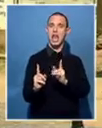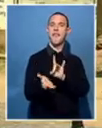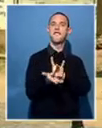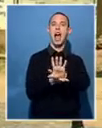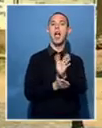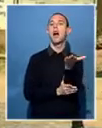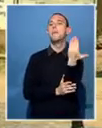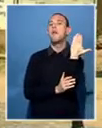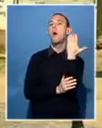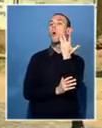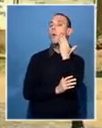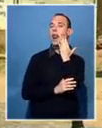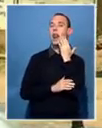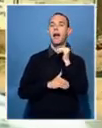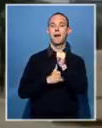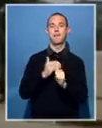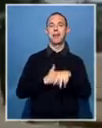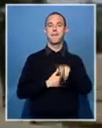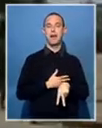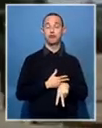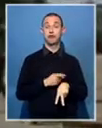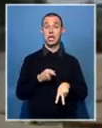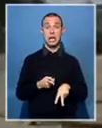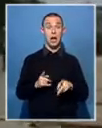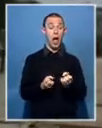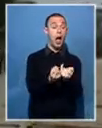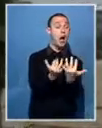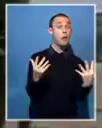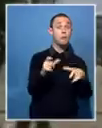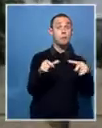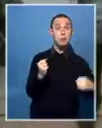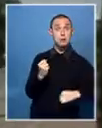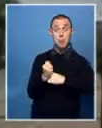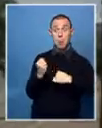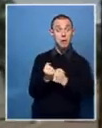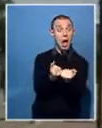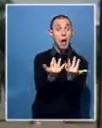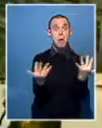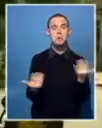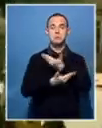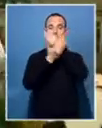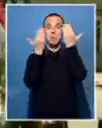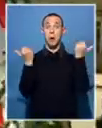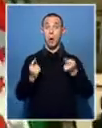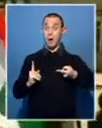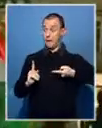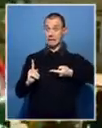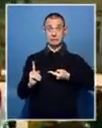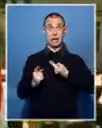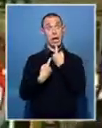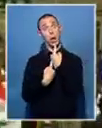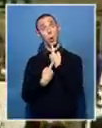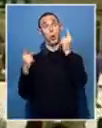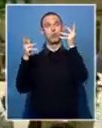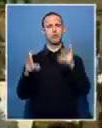It's unclear how much support he has. Shortly afterwards, crowds of cheering people streamed onto the streets of the